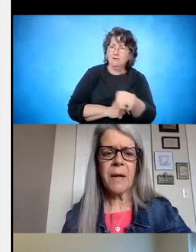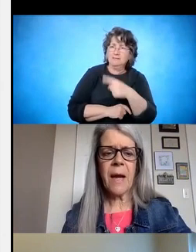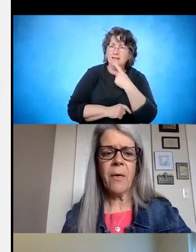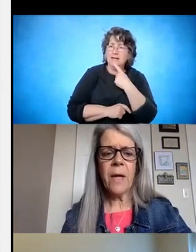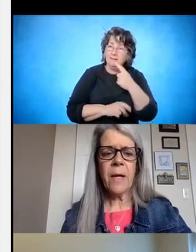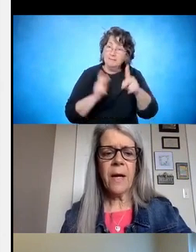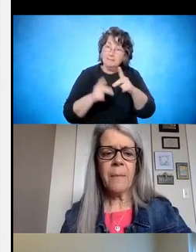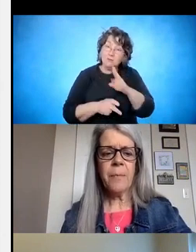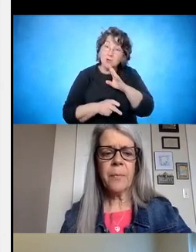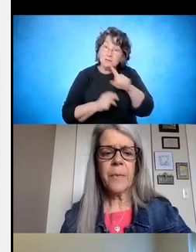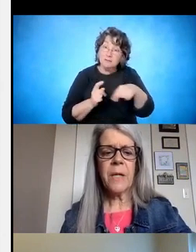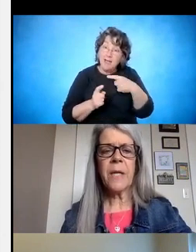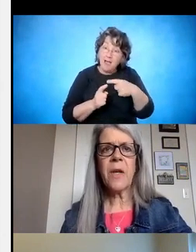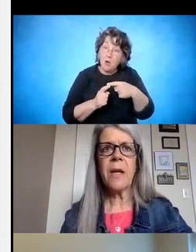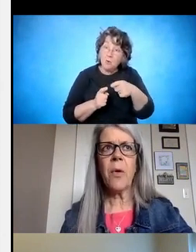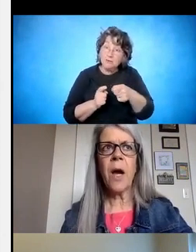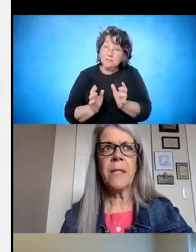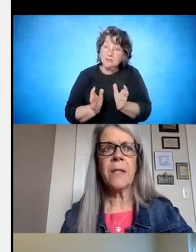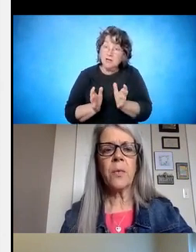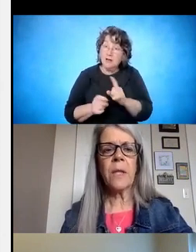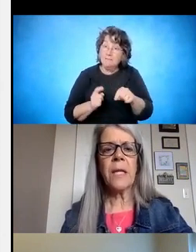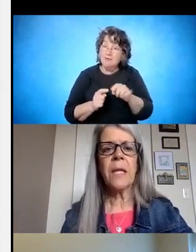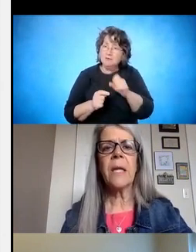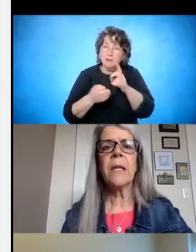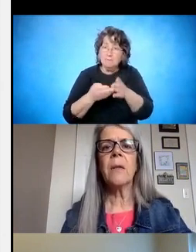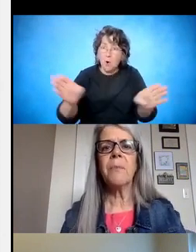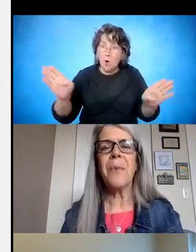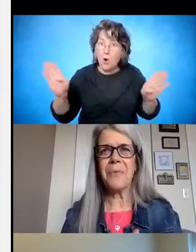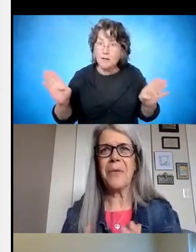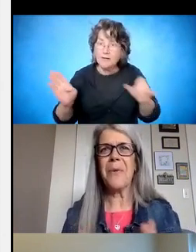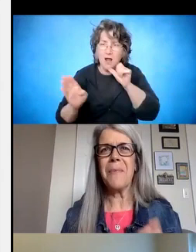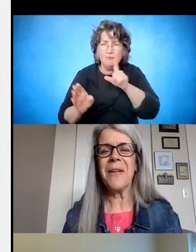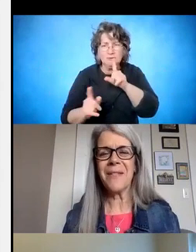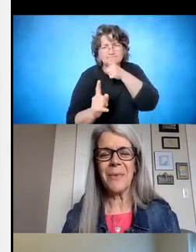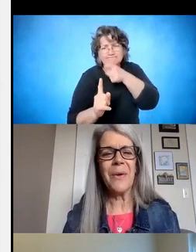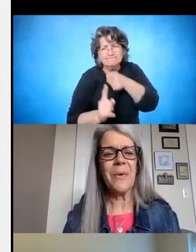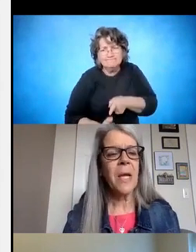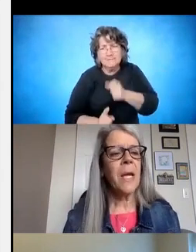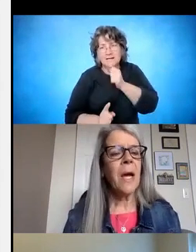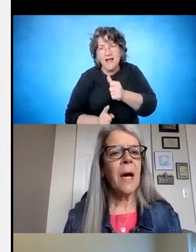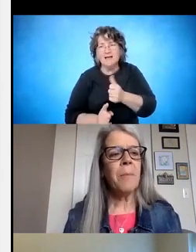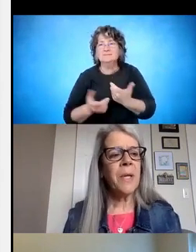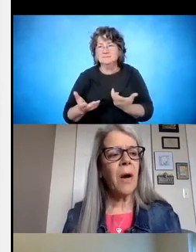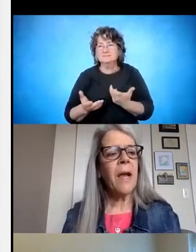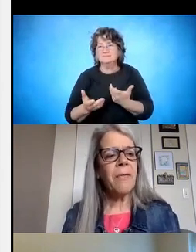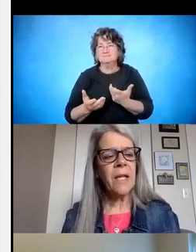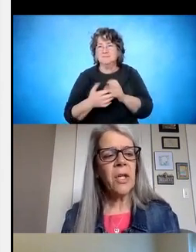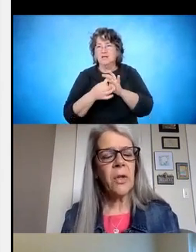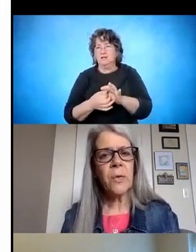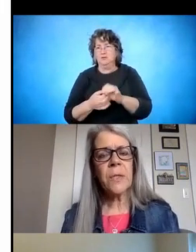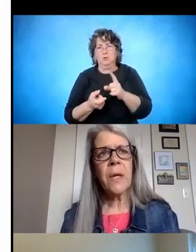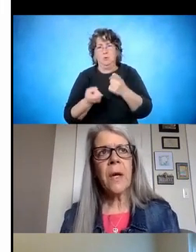talked about how that's kind of broad and doesn't really hit where the rubber hits the road. But our